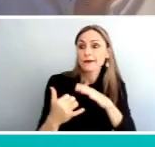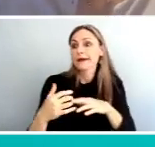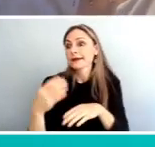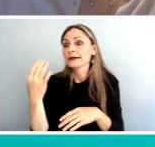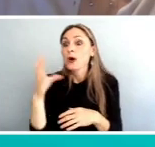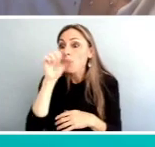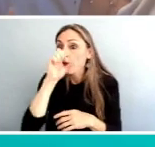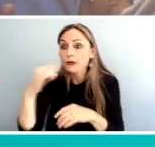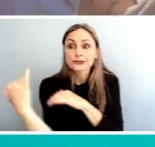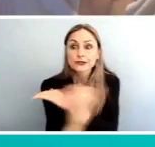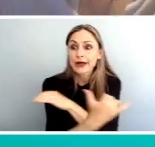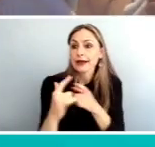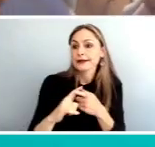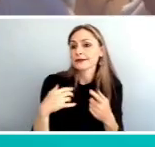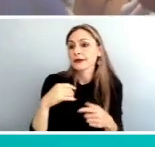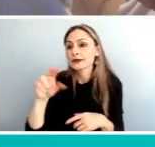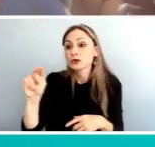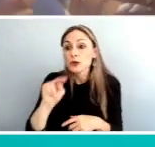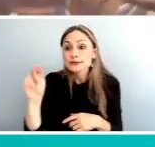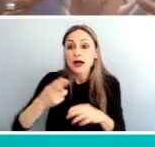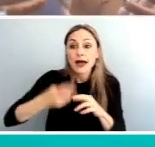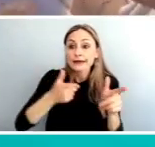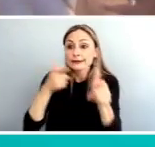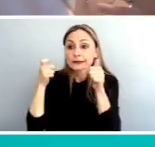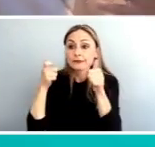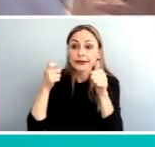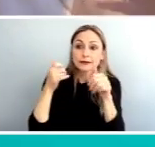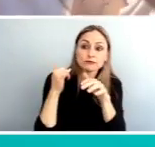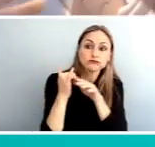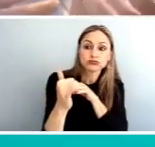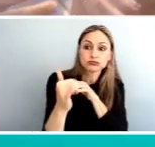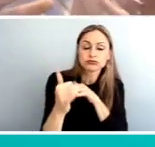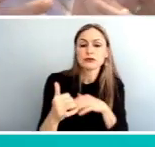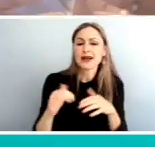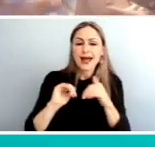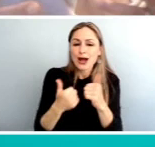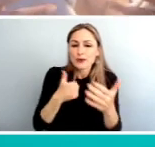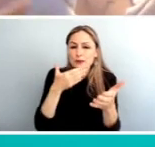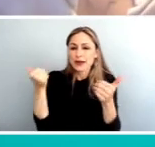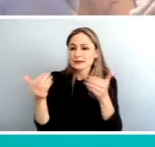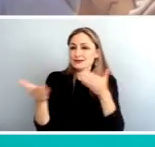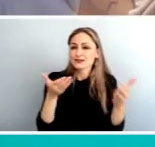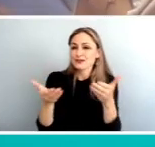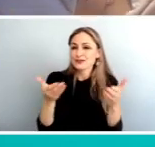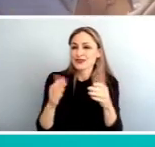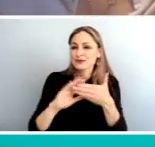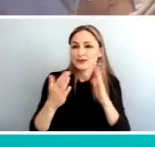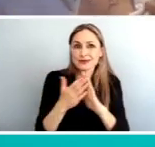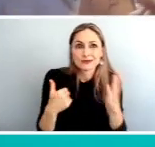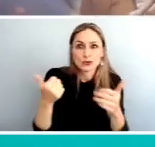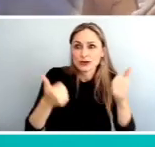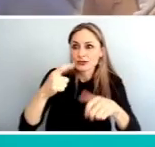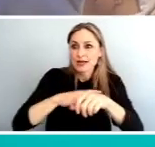um, the Norristown High Speed Line, and how best do we serve these communities at what times a day. There's really no shortage